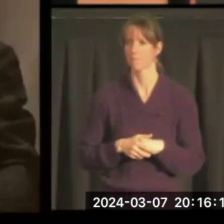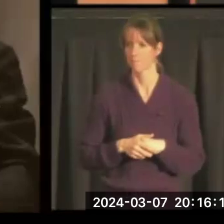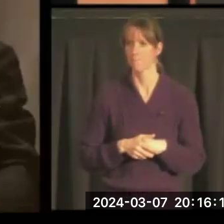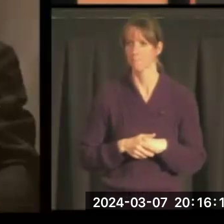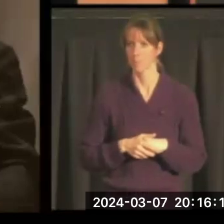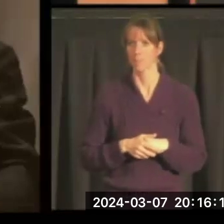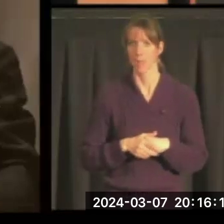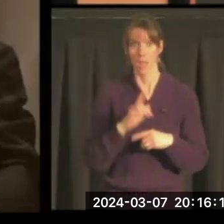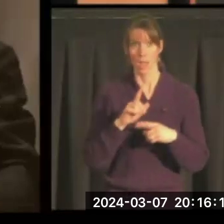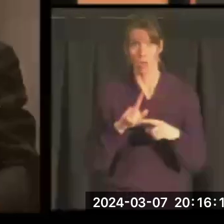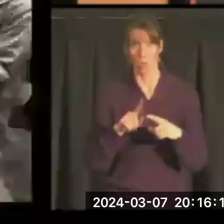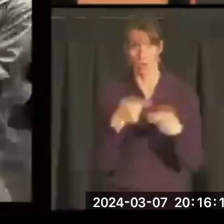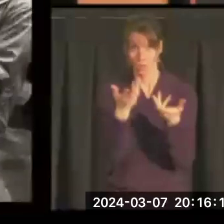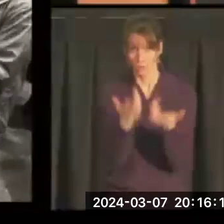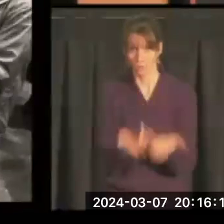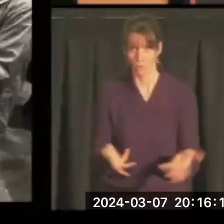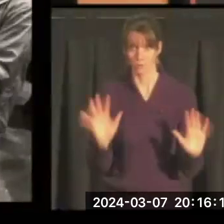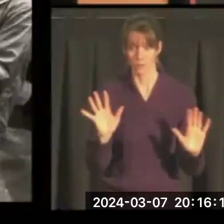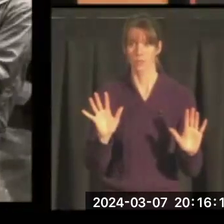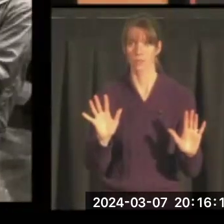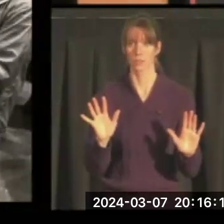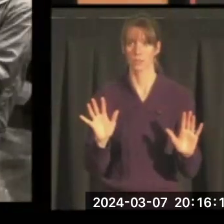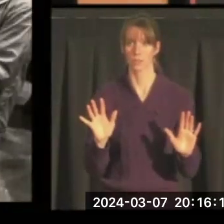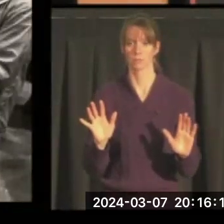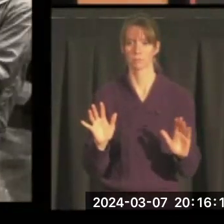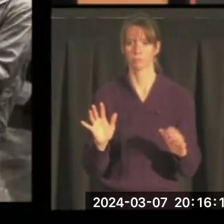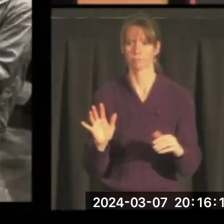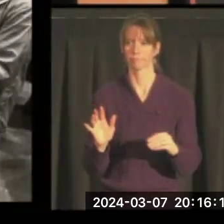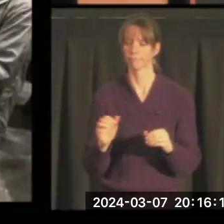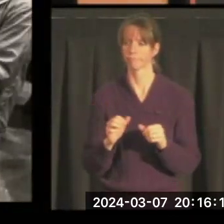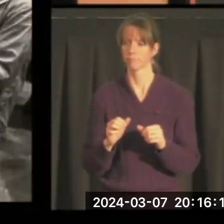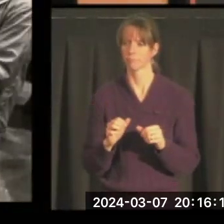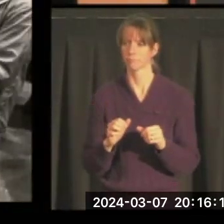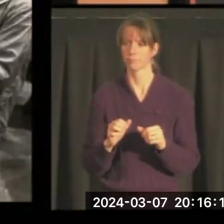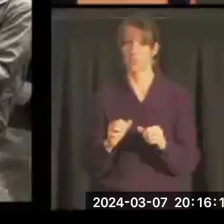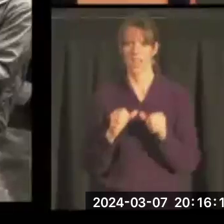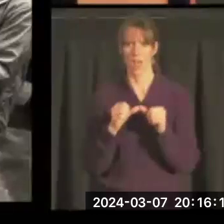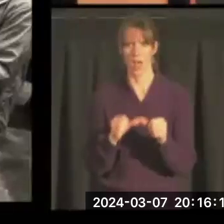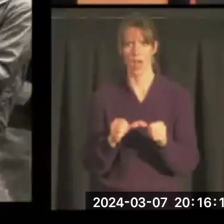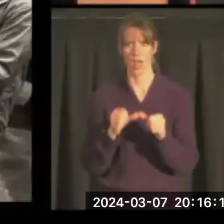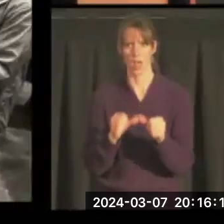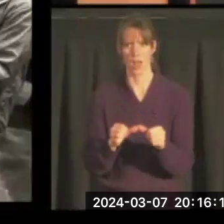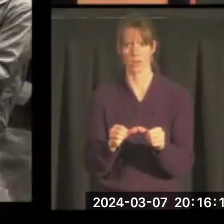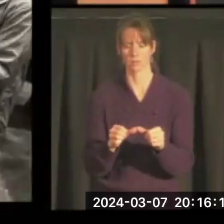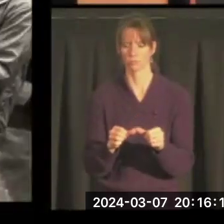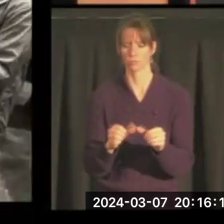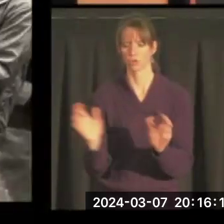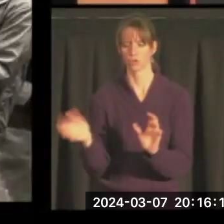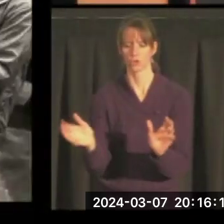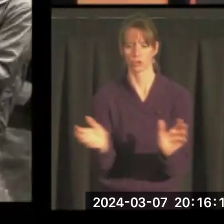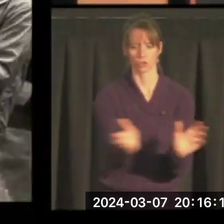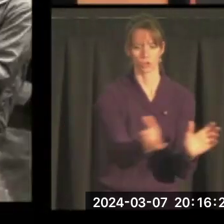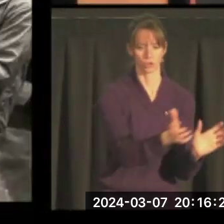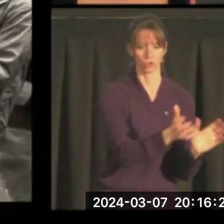And when it was over, I stayed a long time later visiting with people.